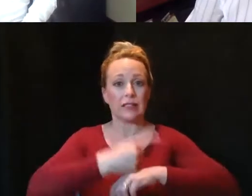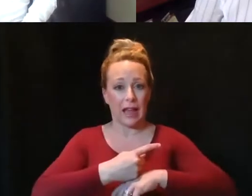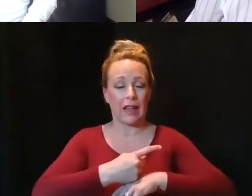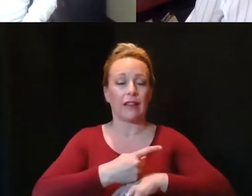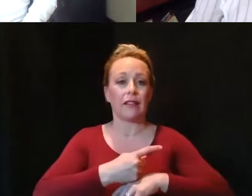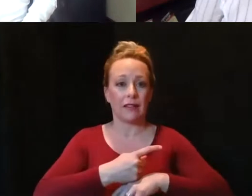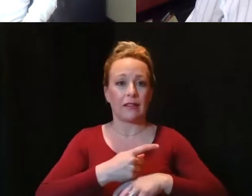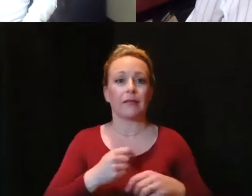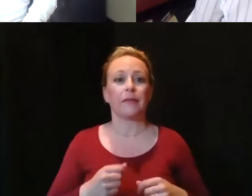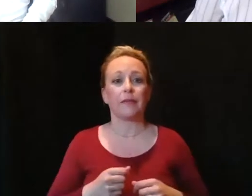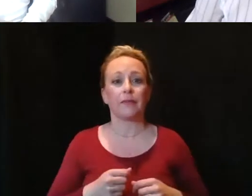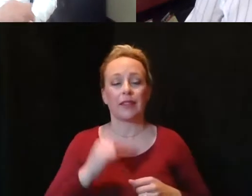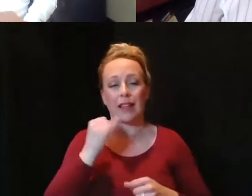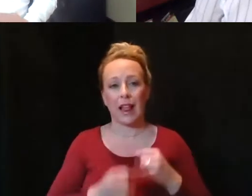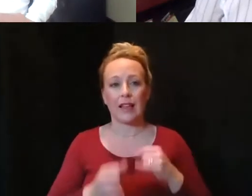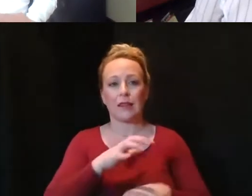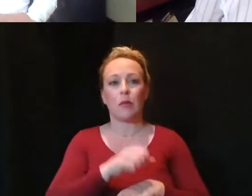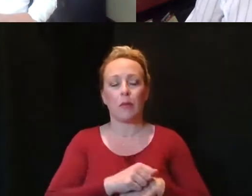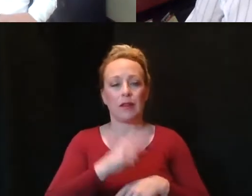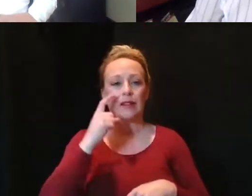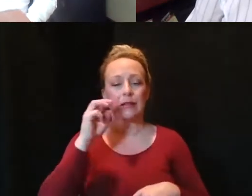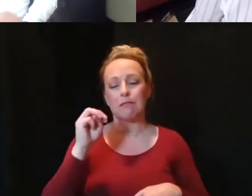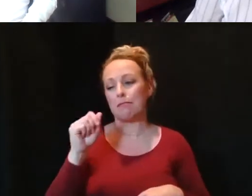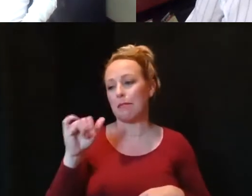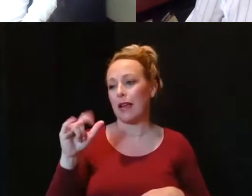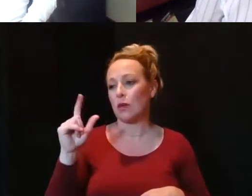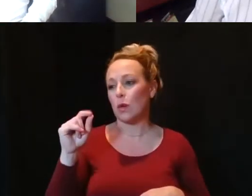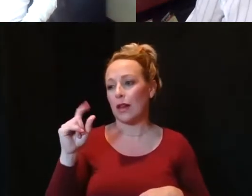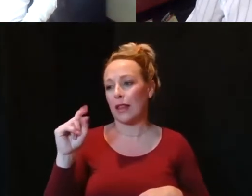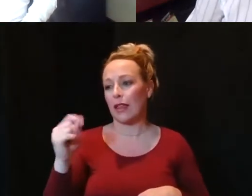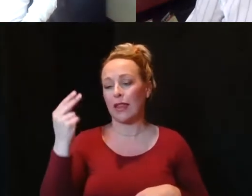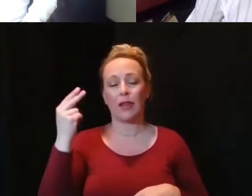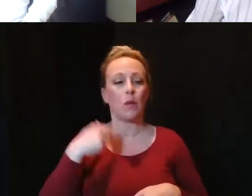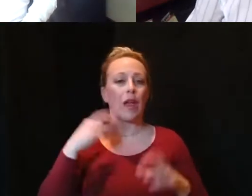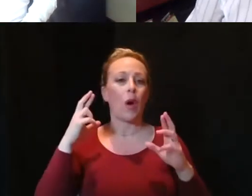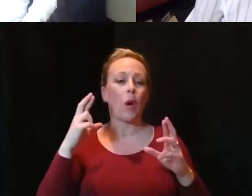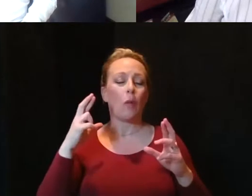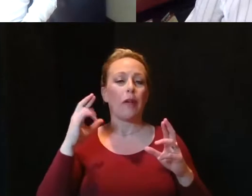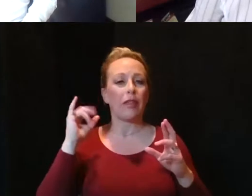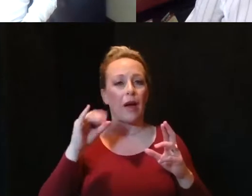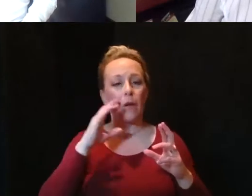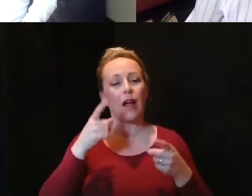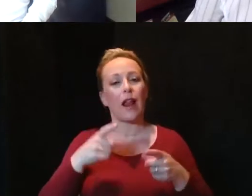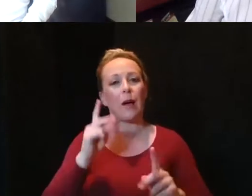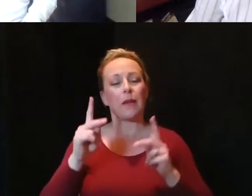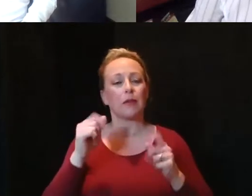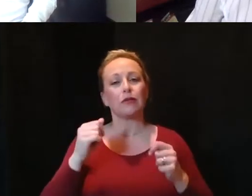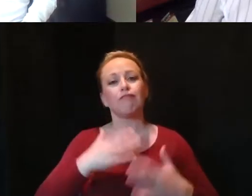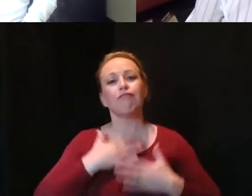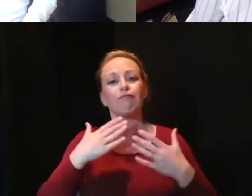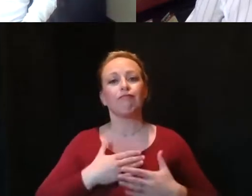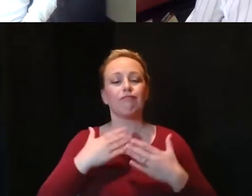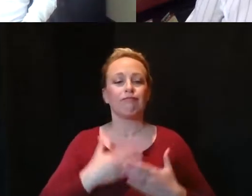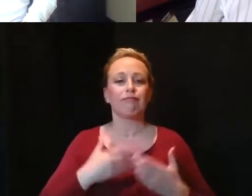is scheduled for May 20th. We hope these performances will bring some much needed joy during these anxiety-filled